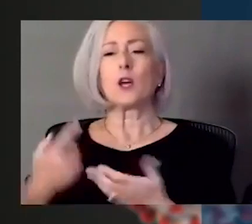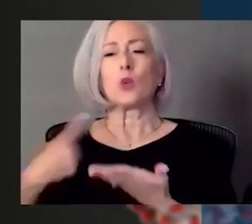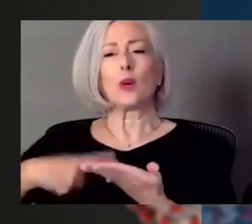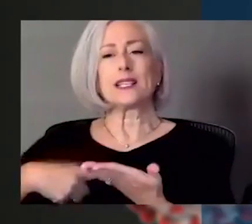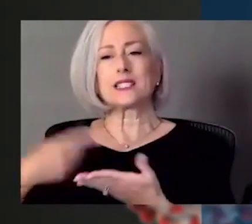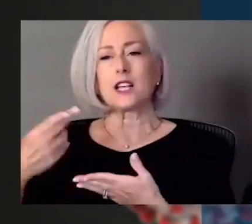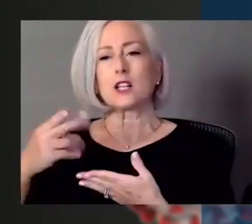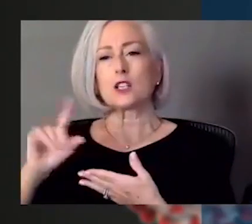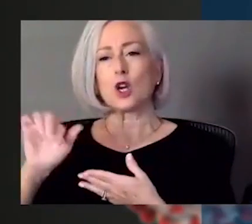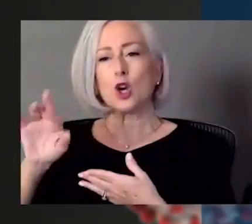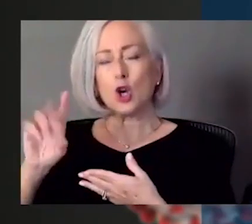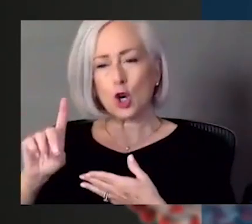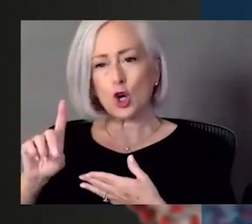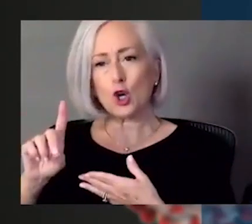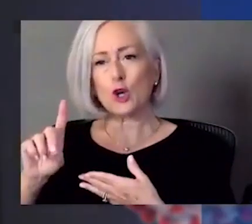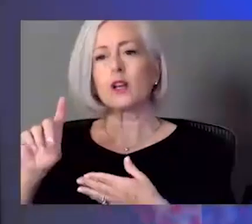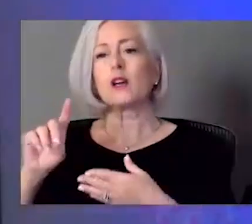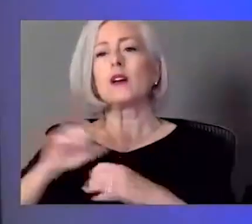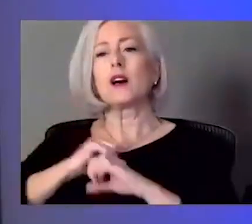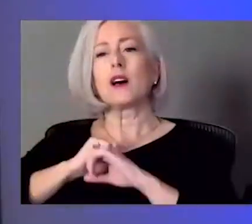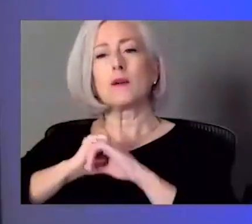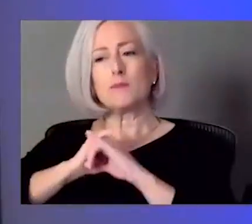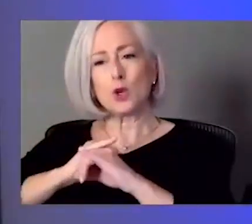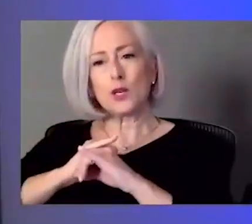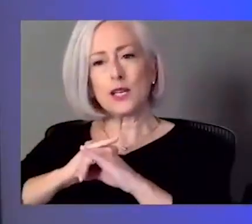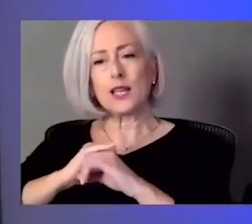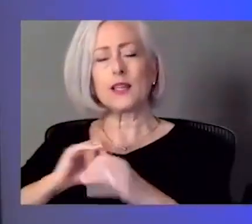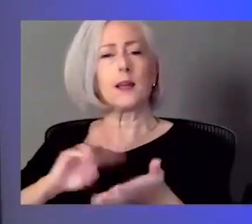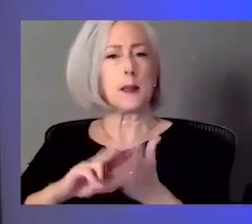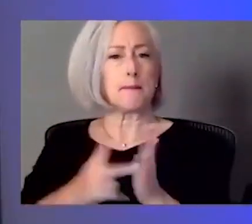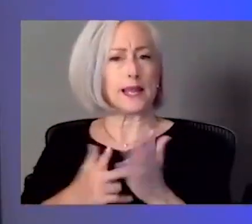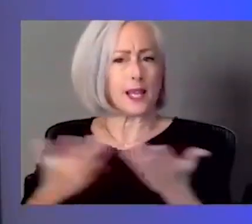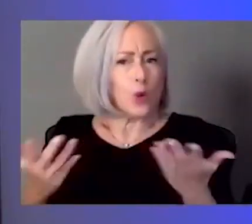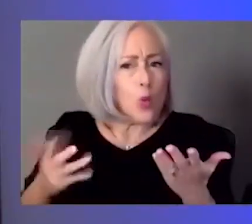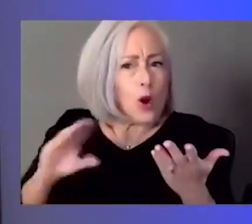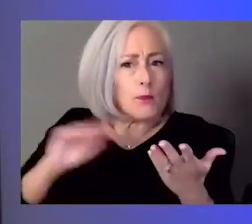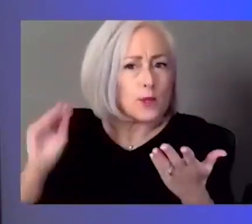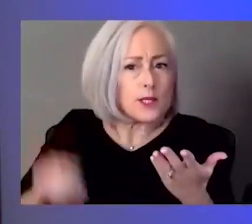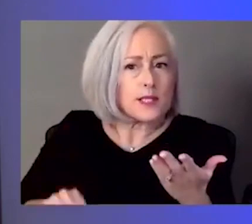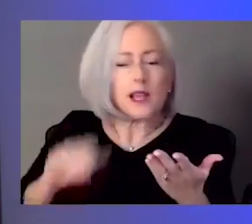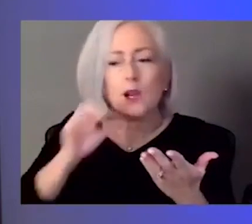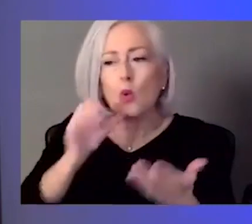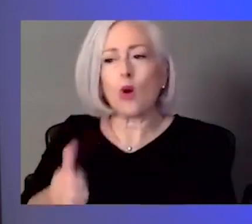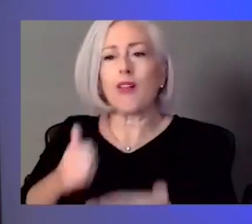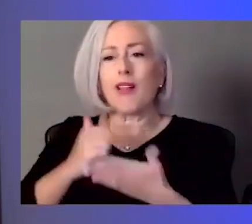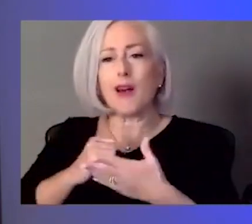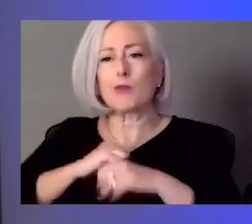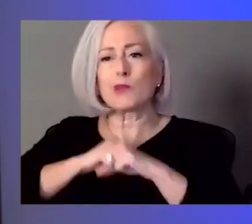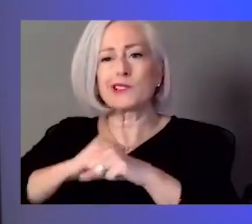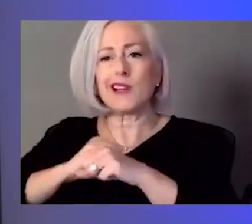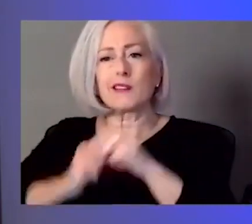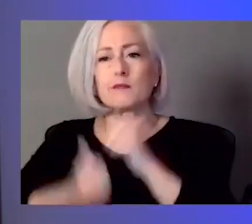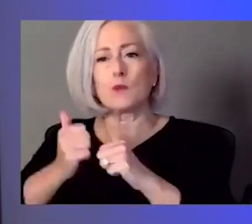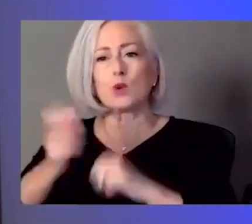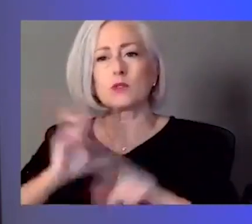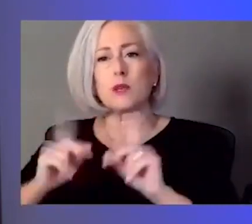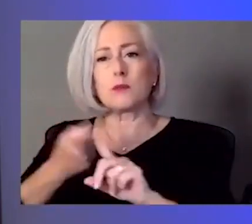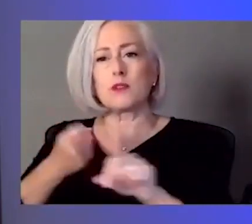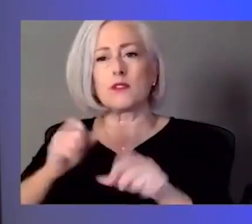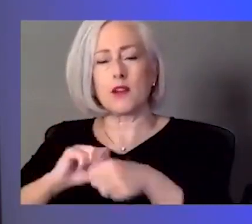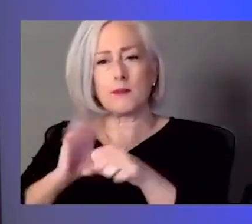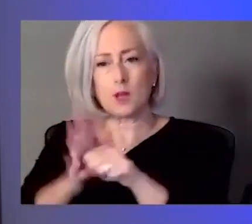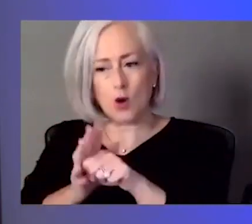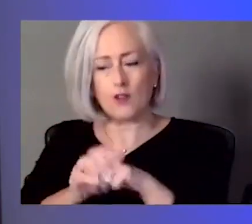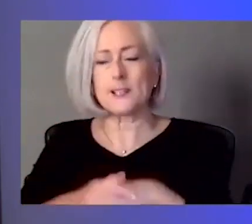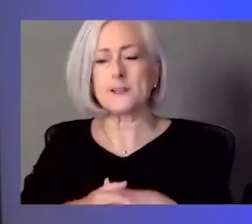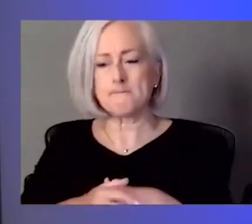exact black or white number for what is the percentage that's going to lead to herd immunity. Um, something else within those, um, the states